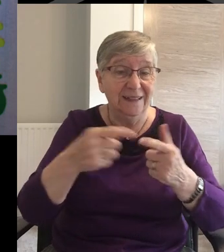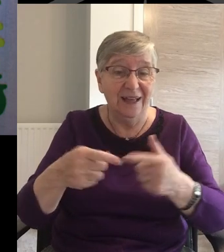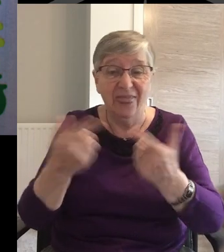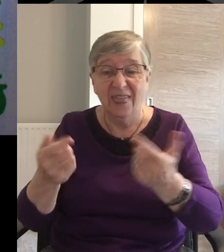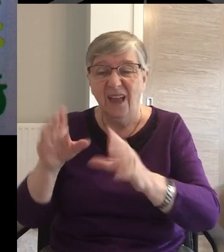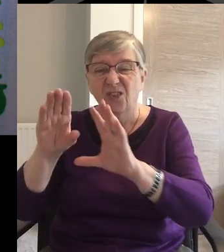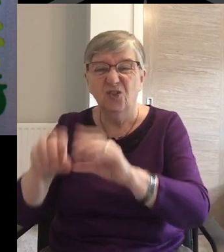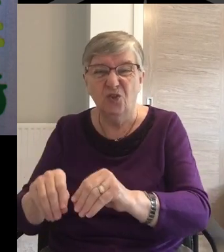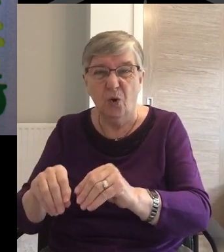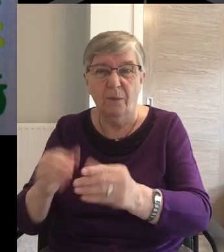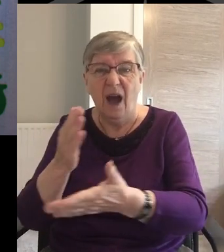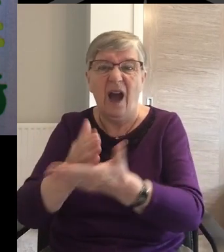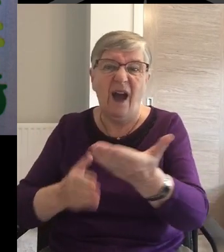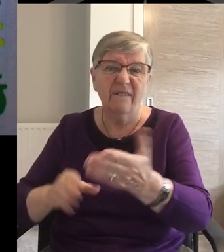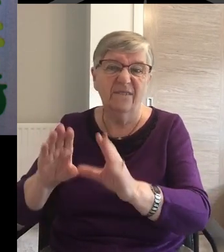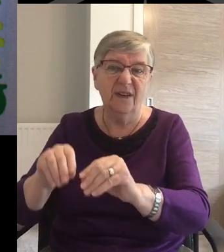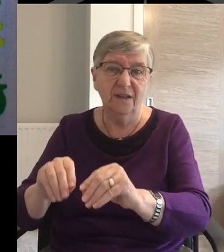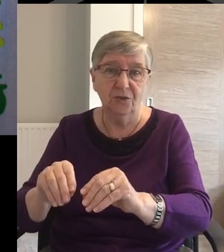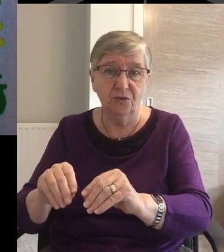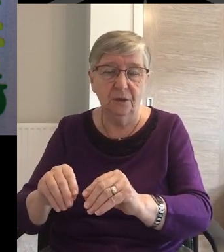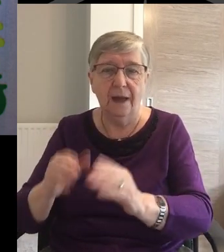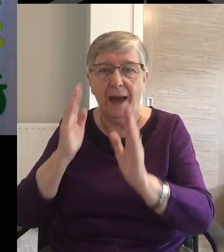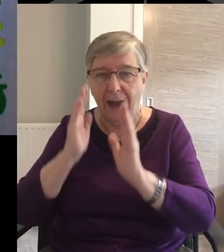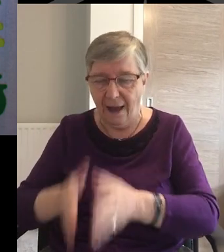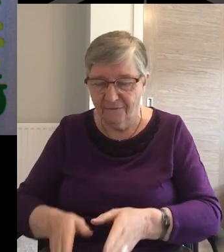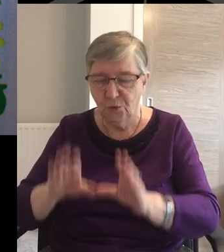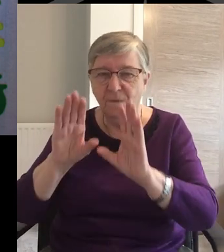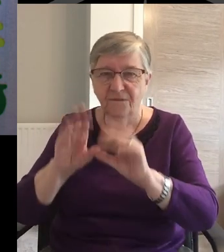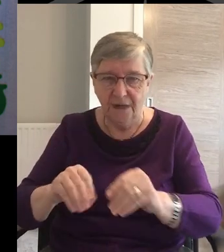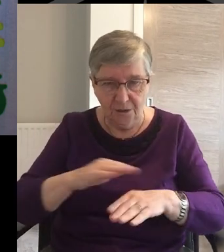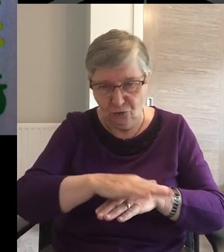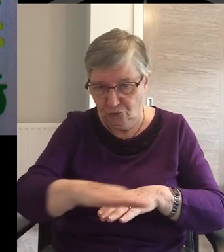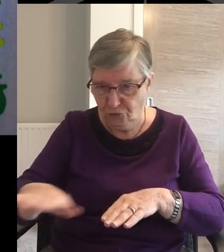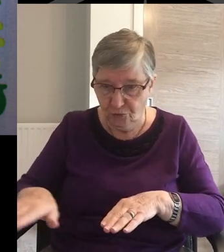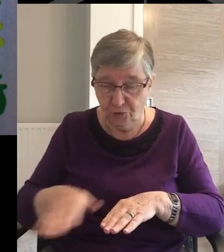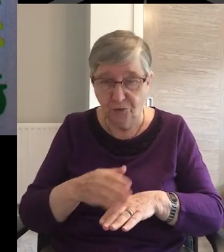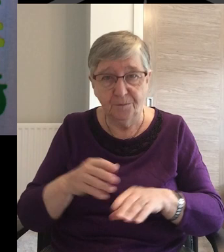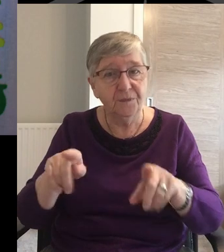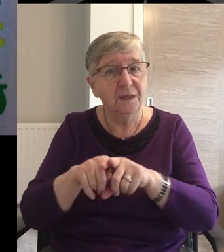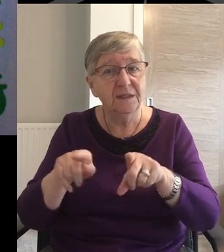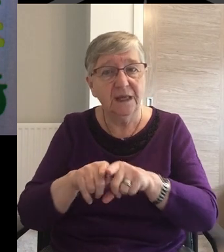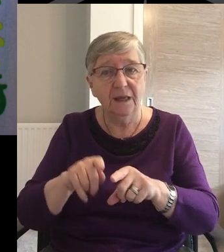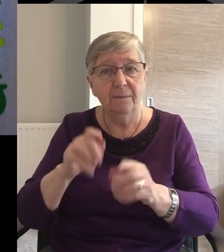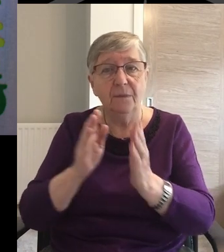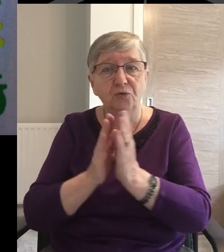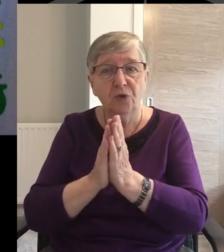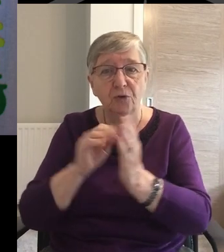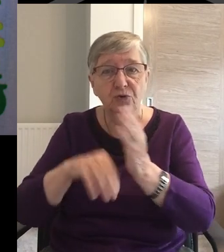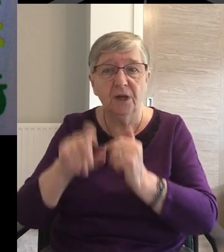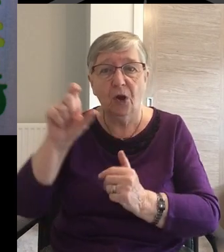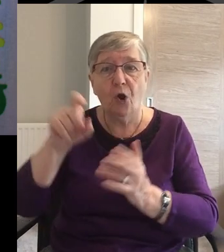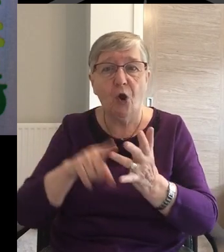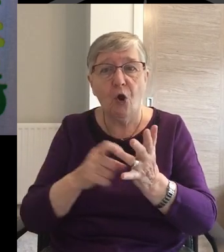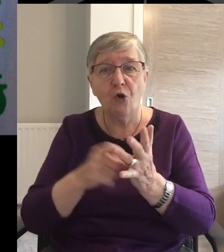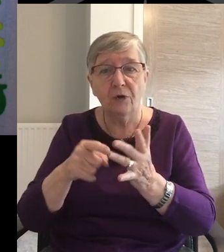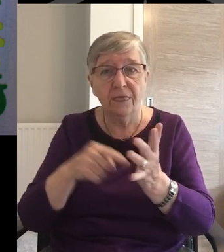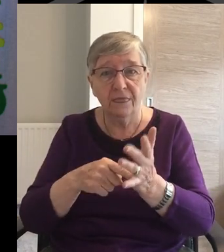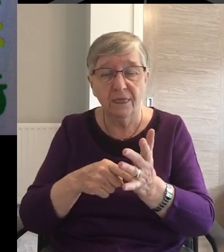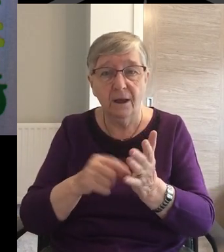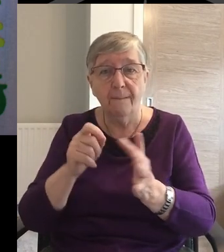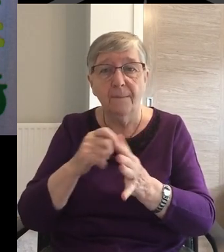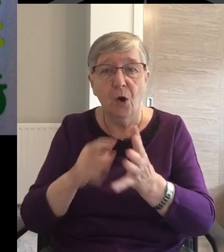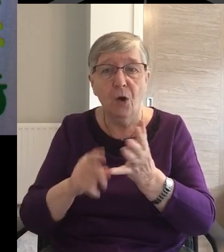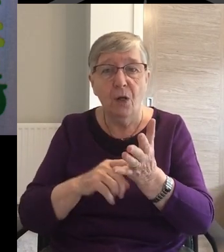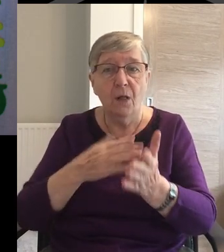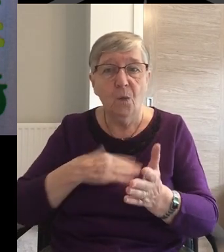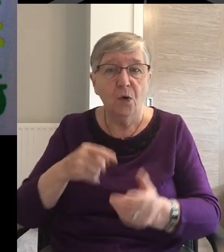You have to finish what you've started So it was for the Corinthian church He wants them to finish